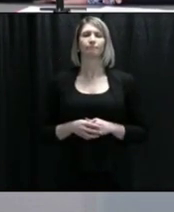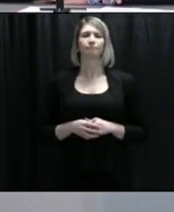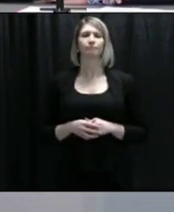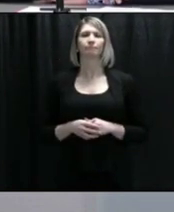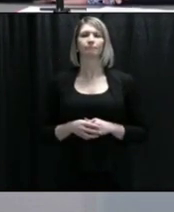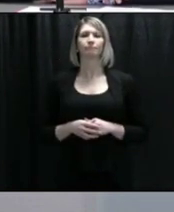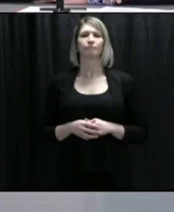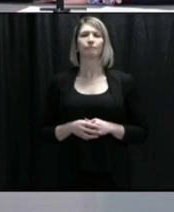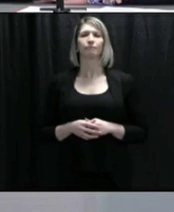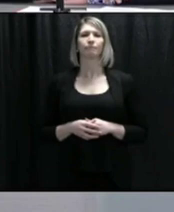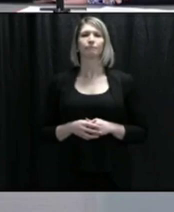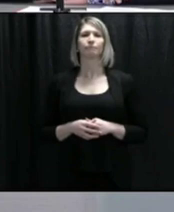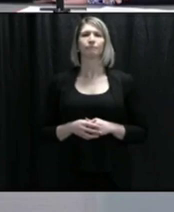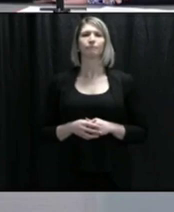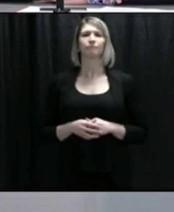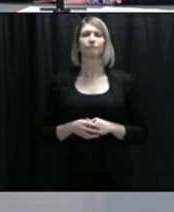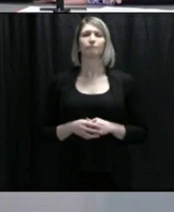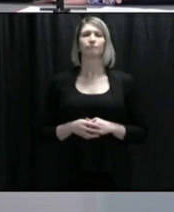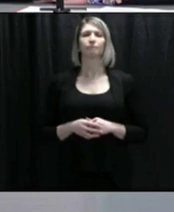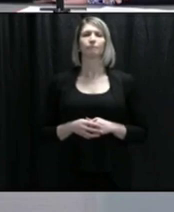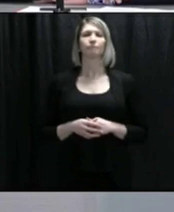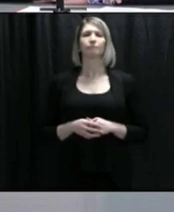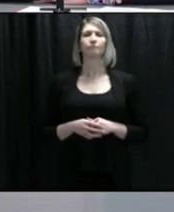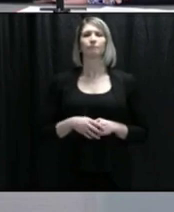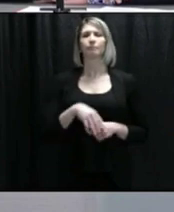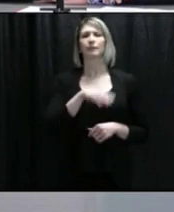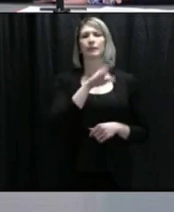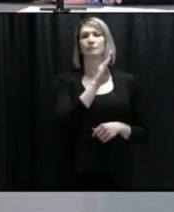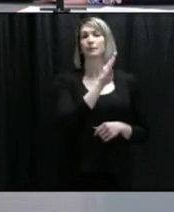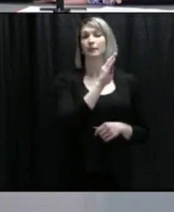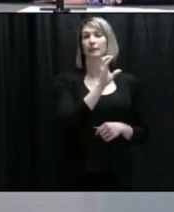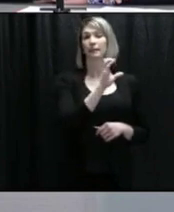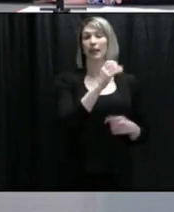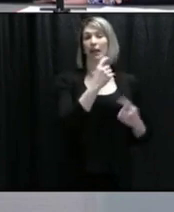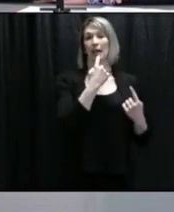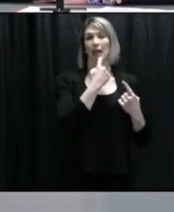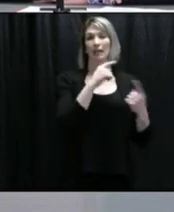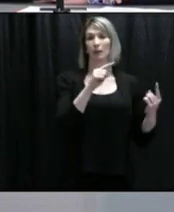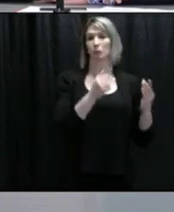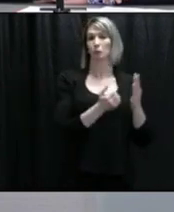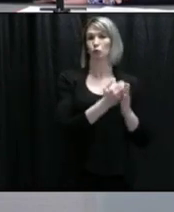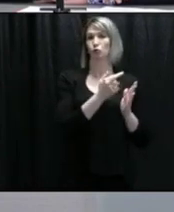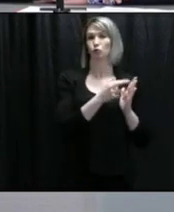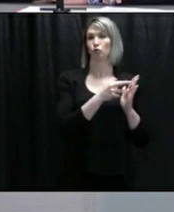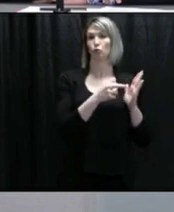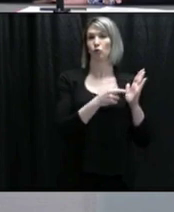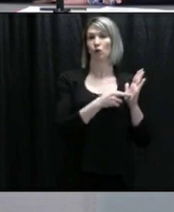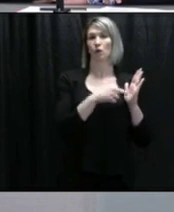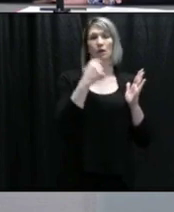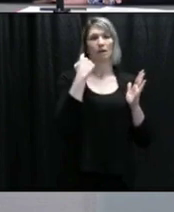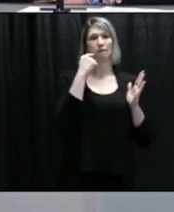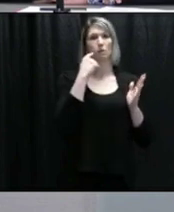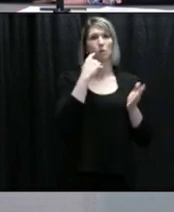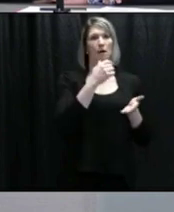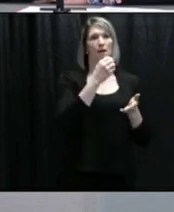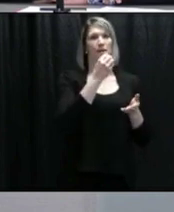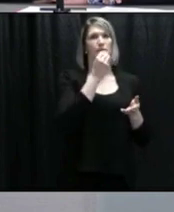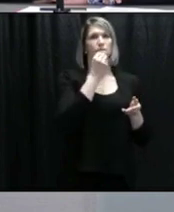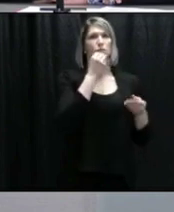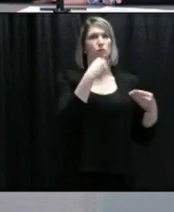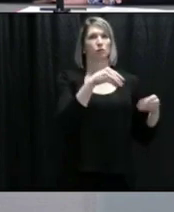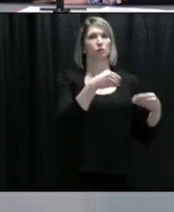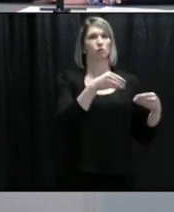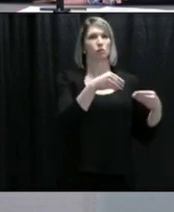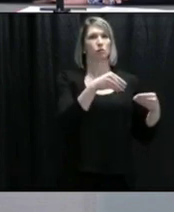British Columbia announced rules requiring measures at grocery stores where you would see hand sanitizers at entrances